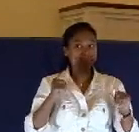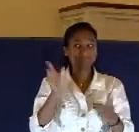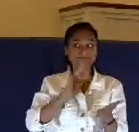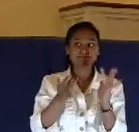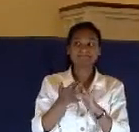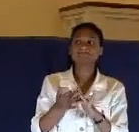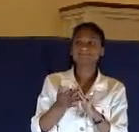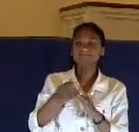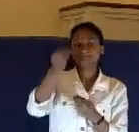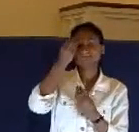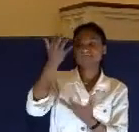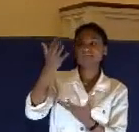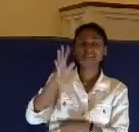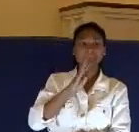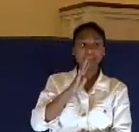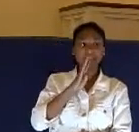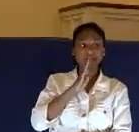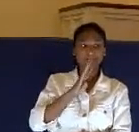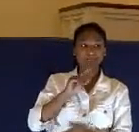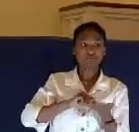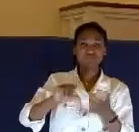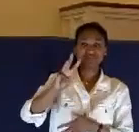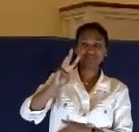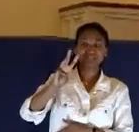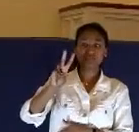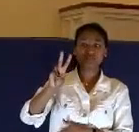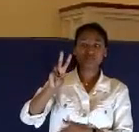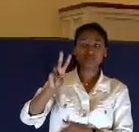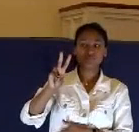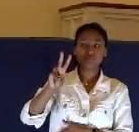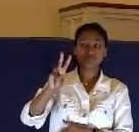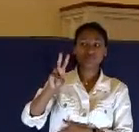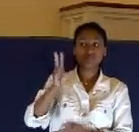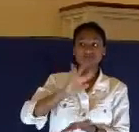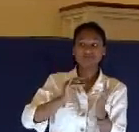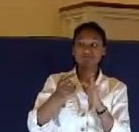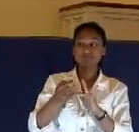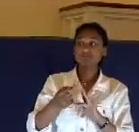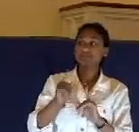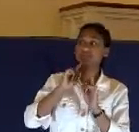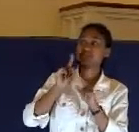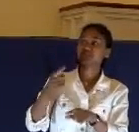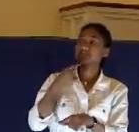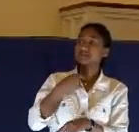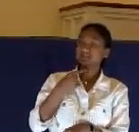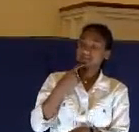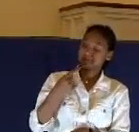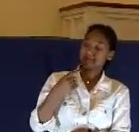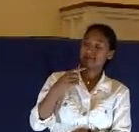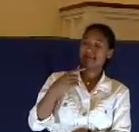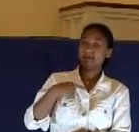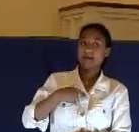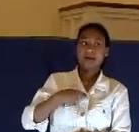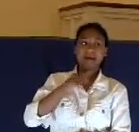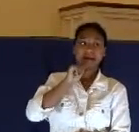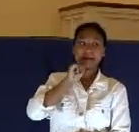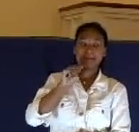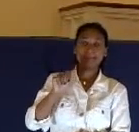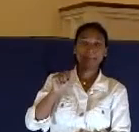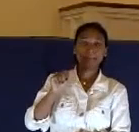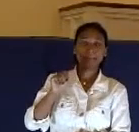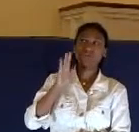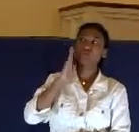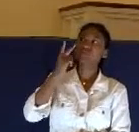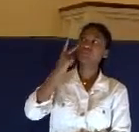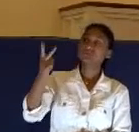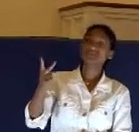Look what he says in verse 62. And Jesus said, I am. And ye shall see the son of man sitting